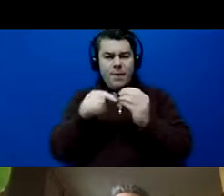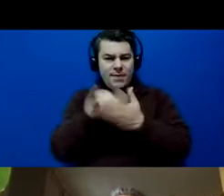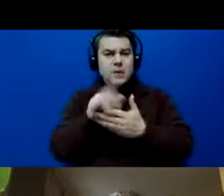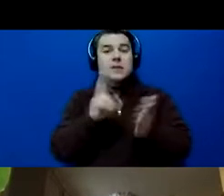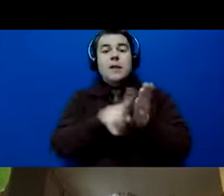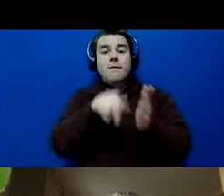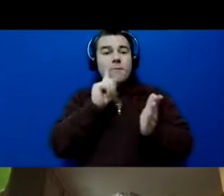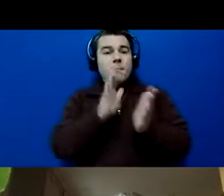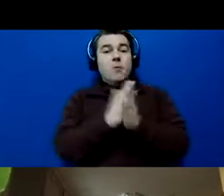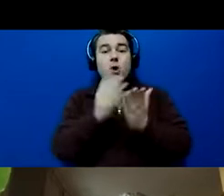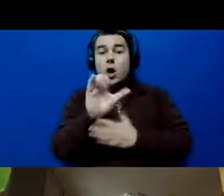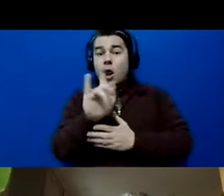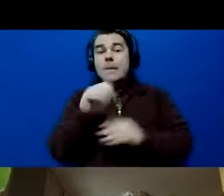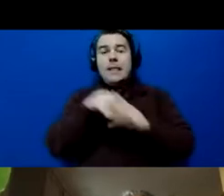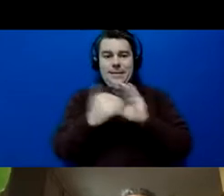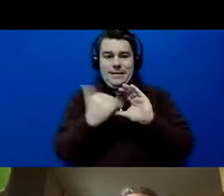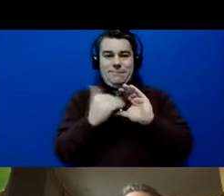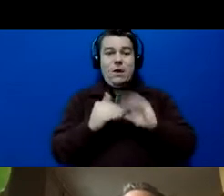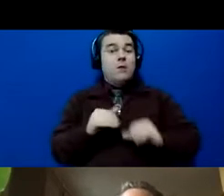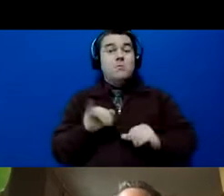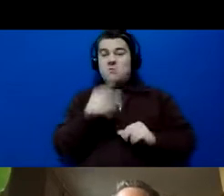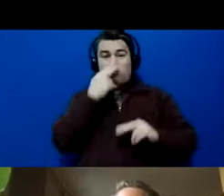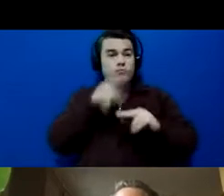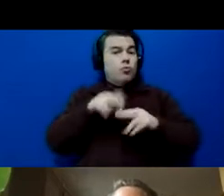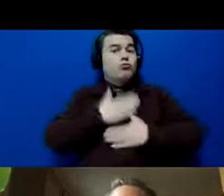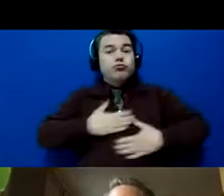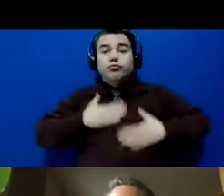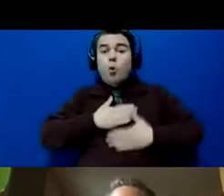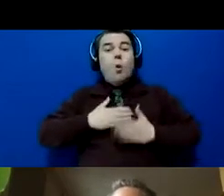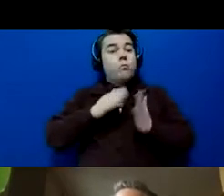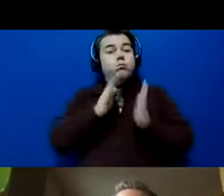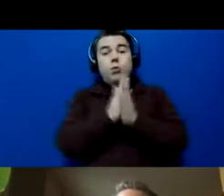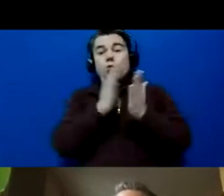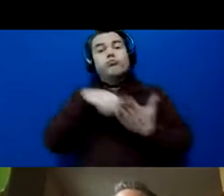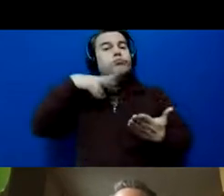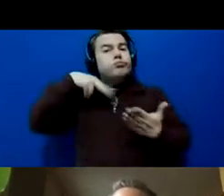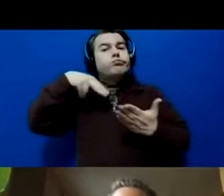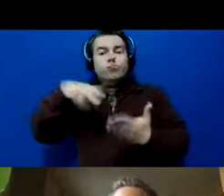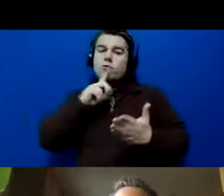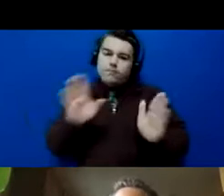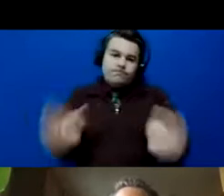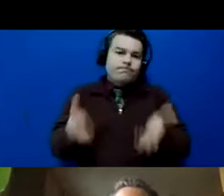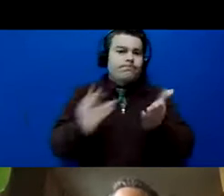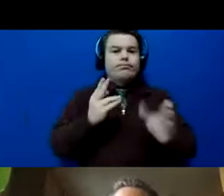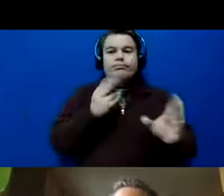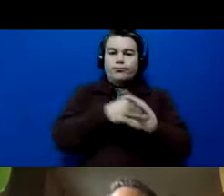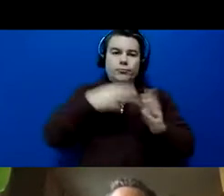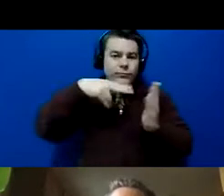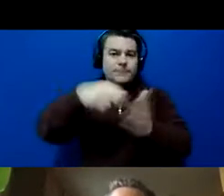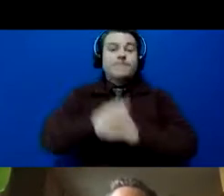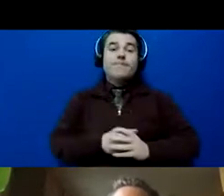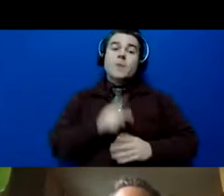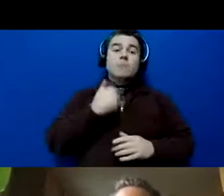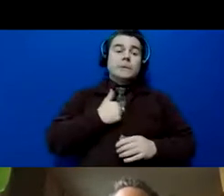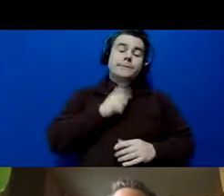club in the email. If you enjoy a good book, I highly recommend jumping in there and checking that out. I am buying it